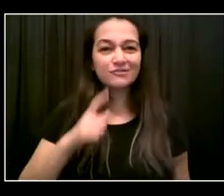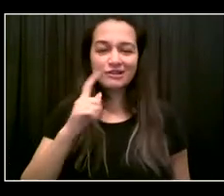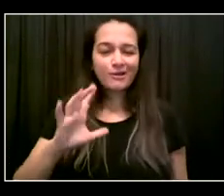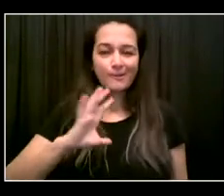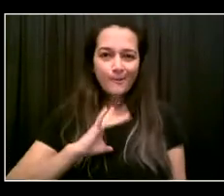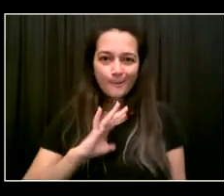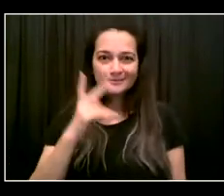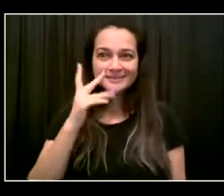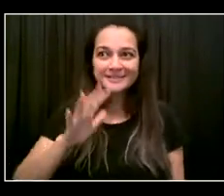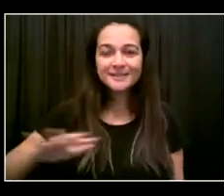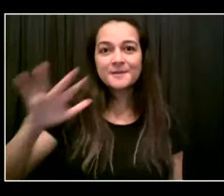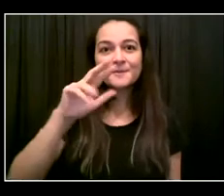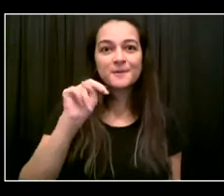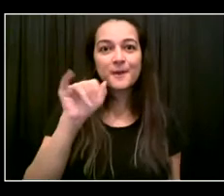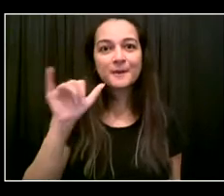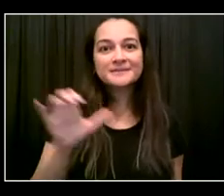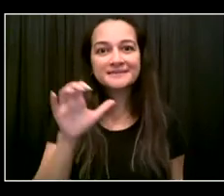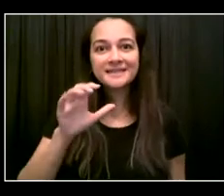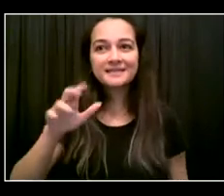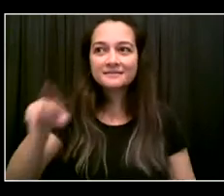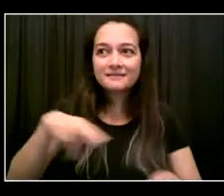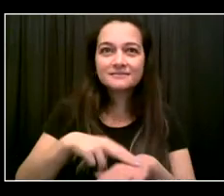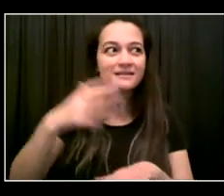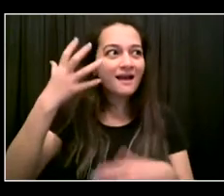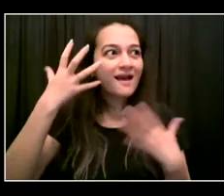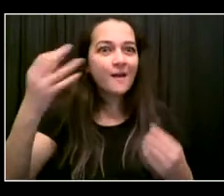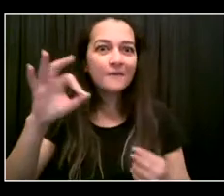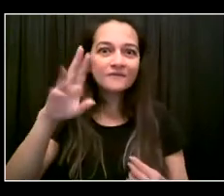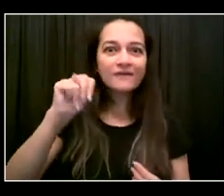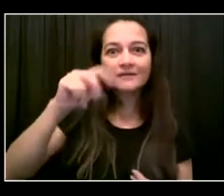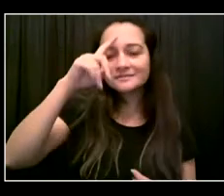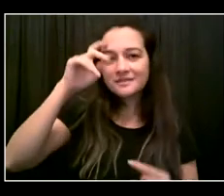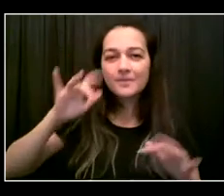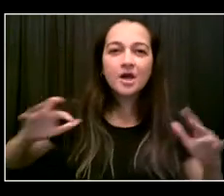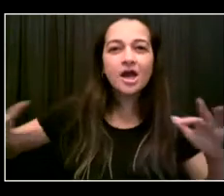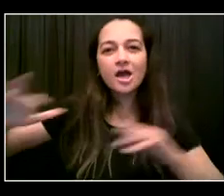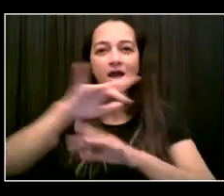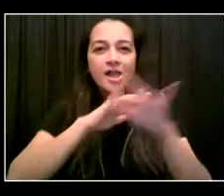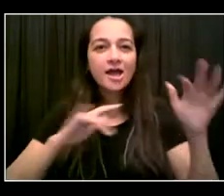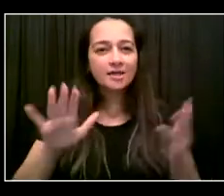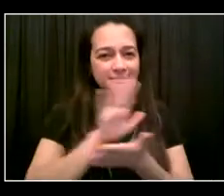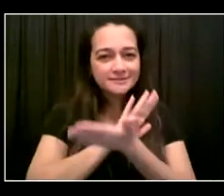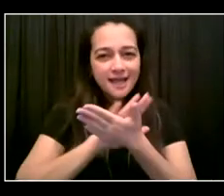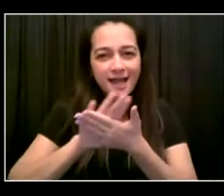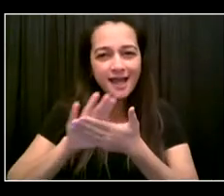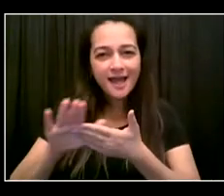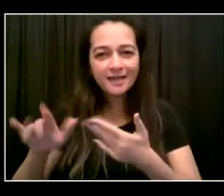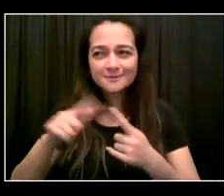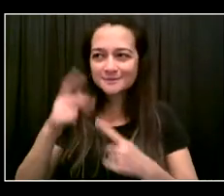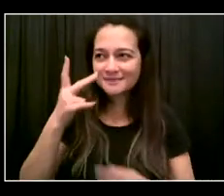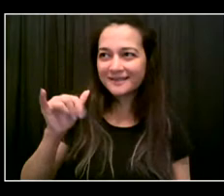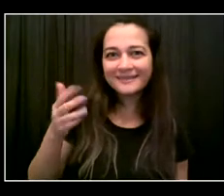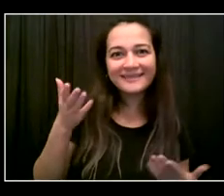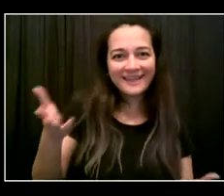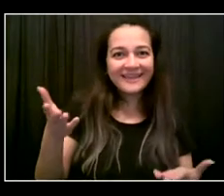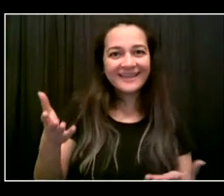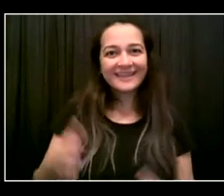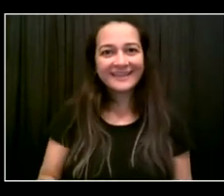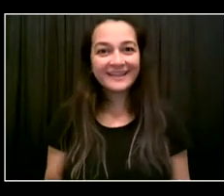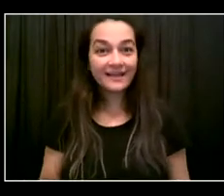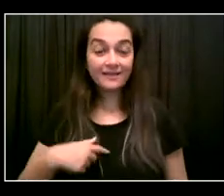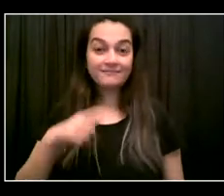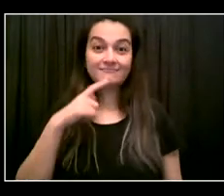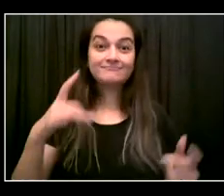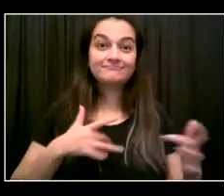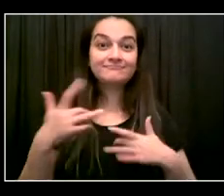out and having fun. I'm putting together an event July 24th in East New York, Brooklyn, Gershwin Park. It's called the First